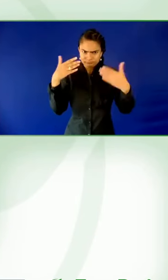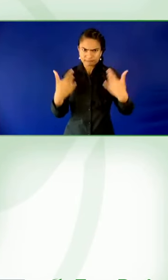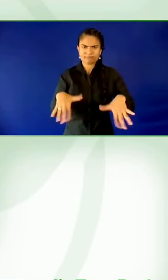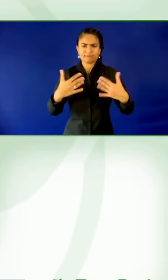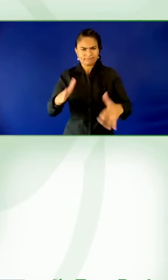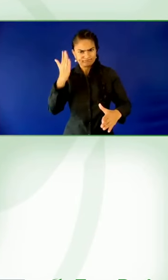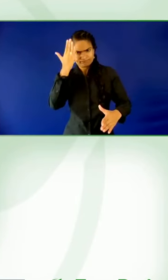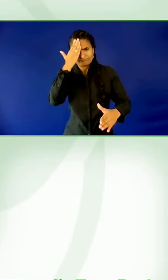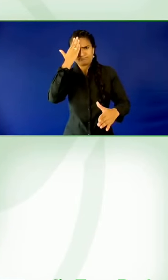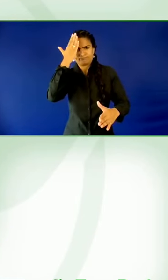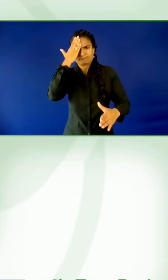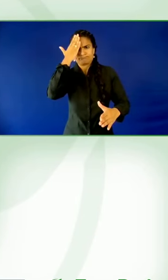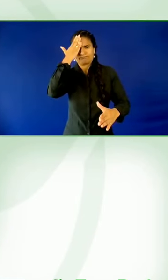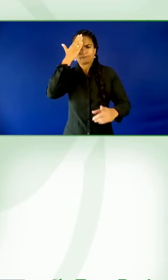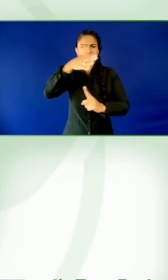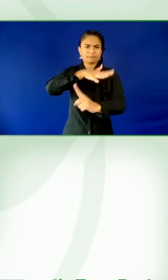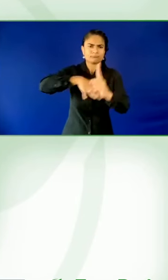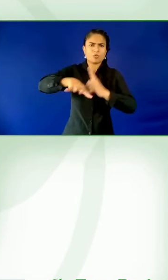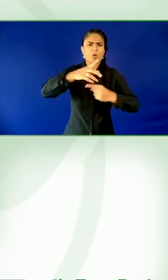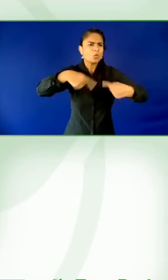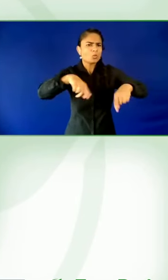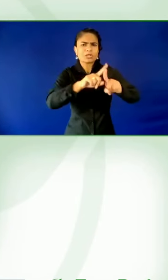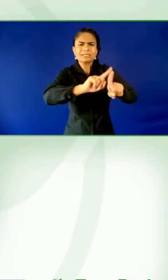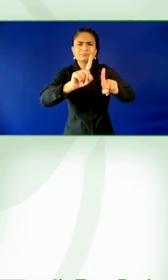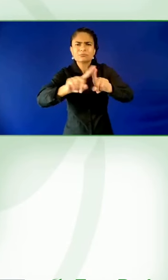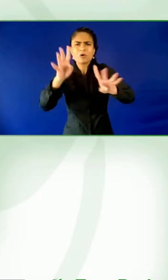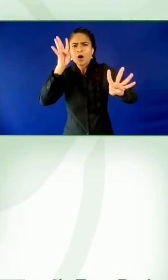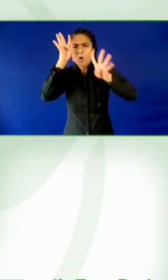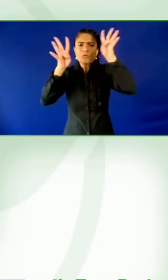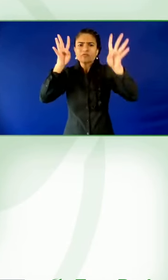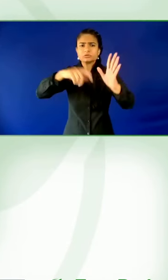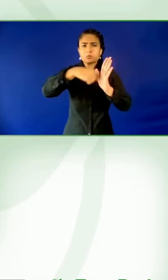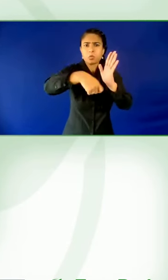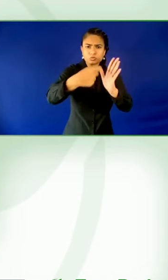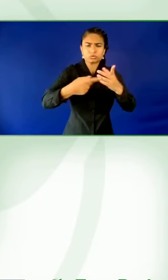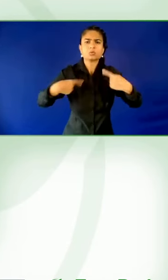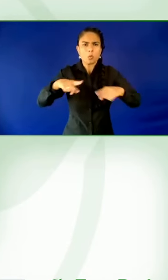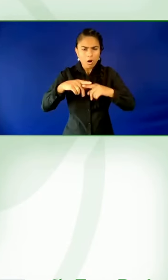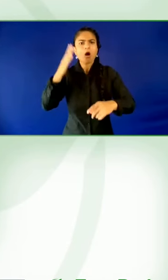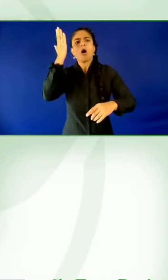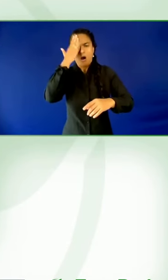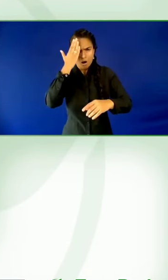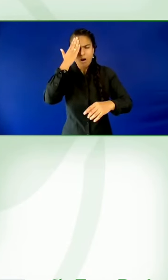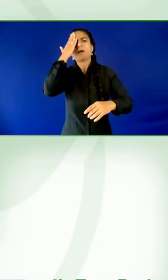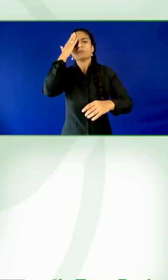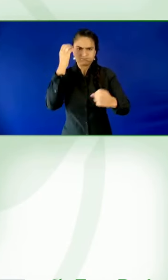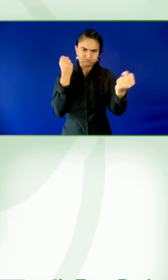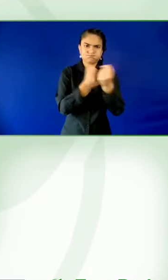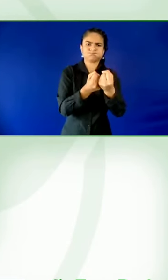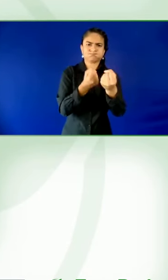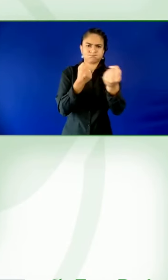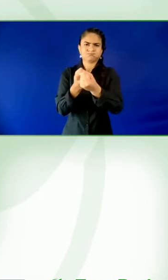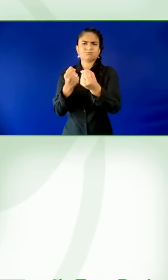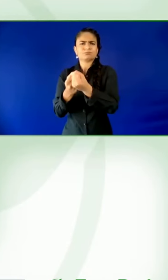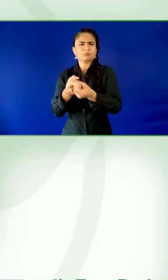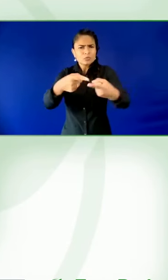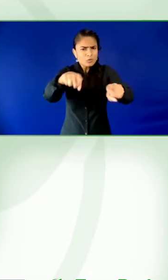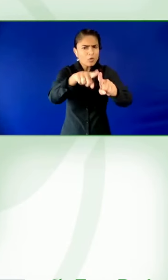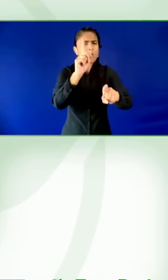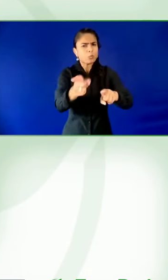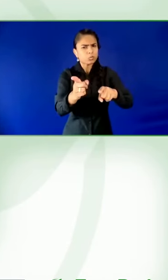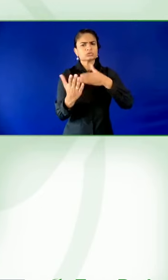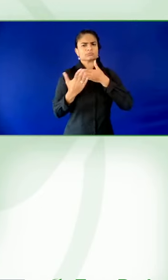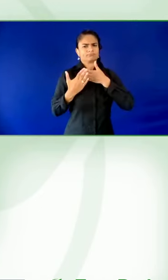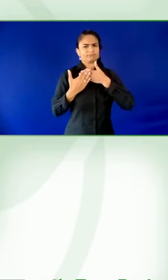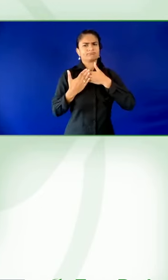there are possibilities. Fantastic example. And I don't know if it's possible just to ask Oksana or Monica,